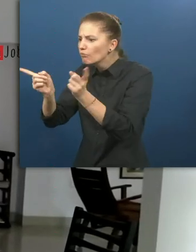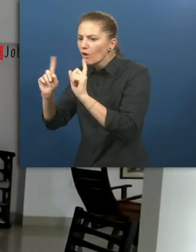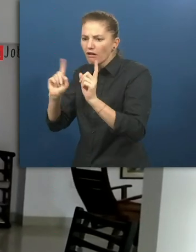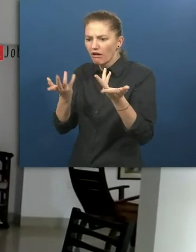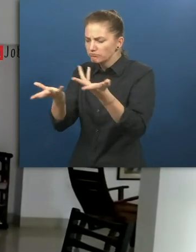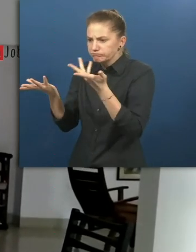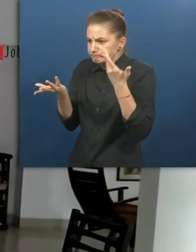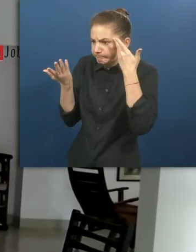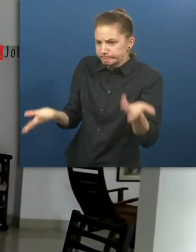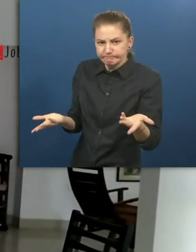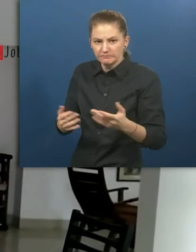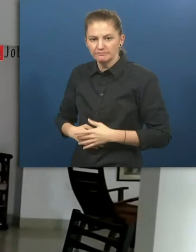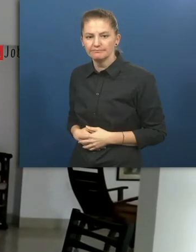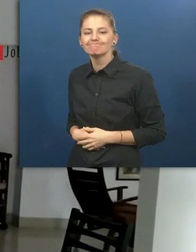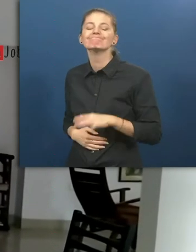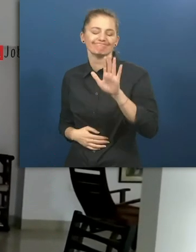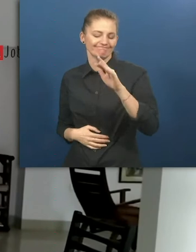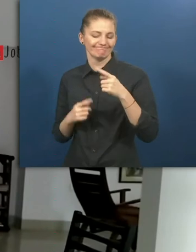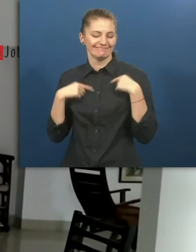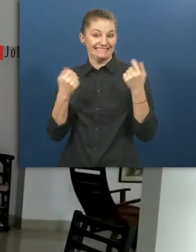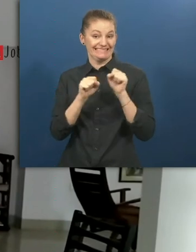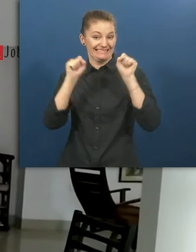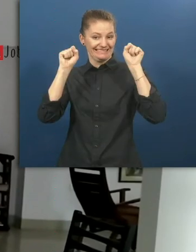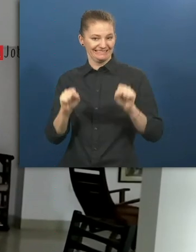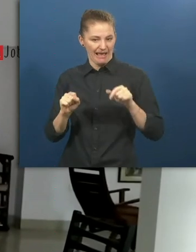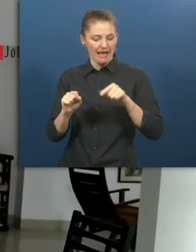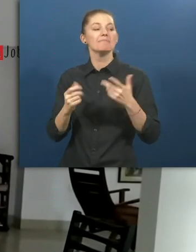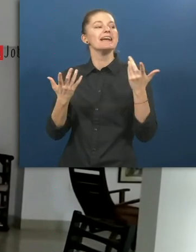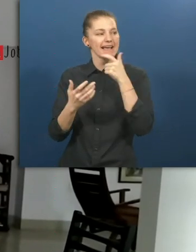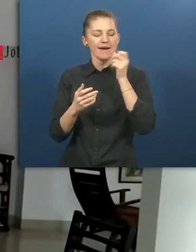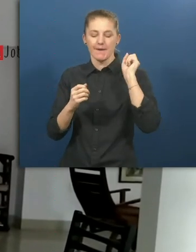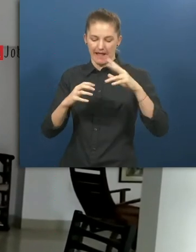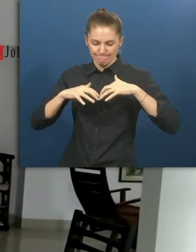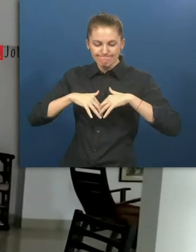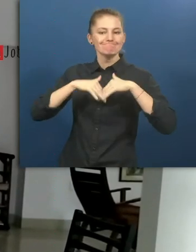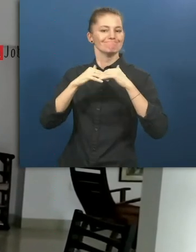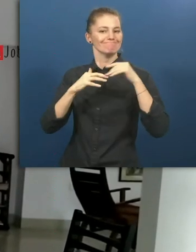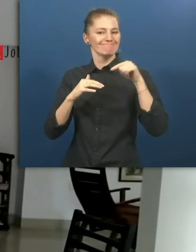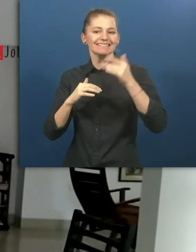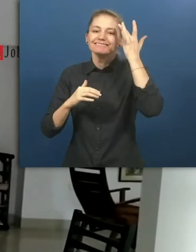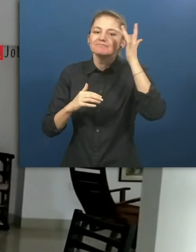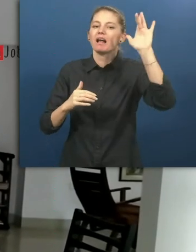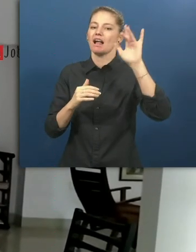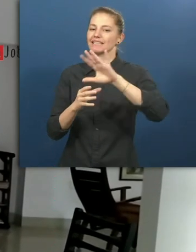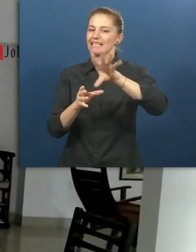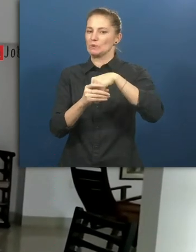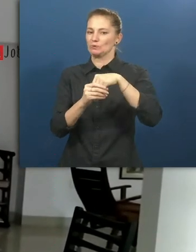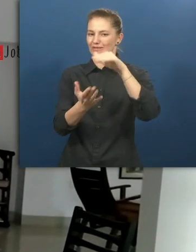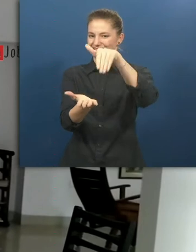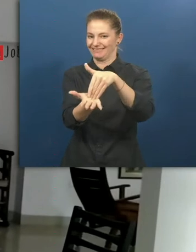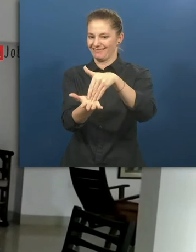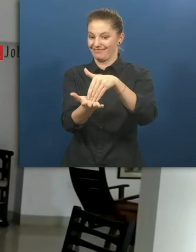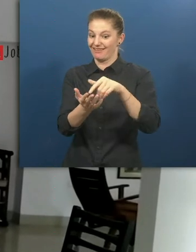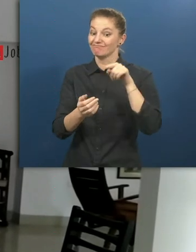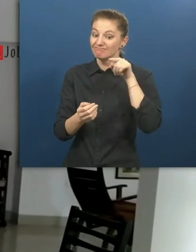pool? Our system of setting up a smart inclusion center is innovative as